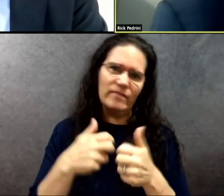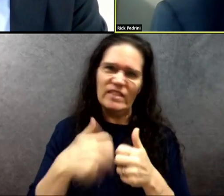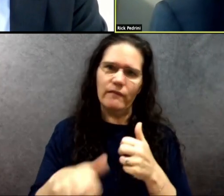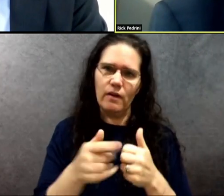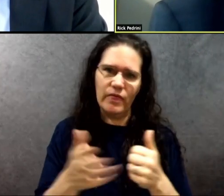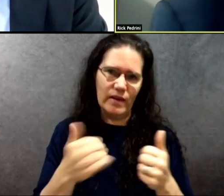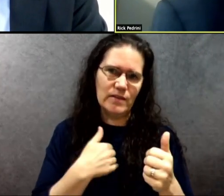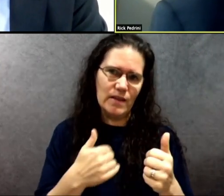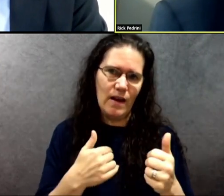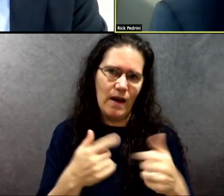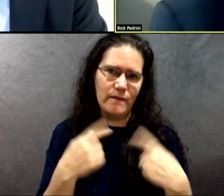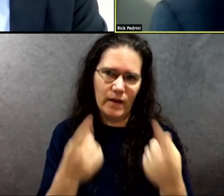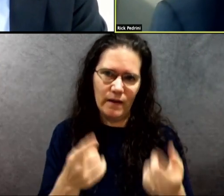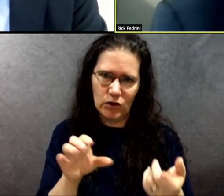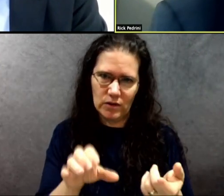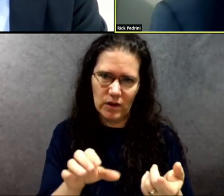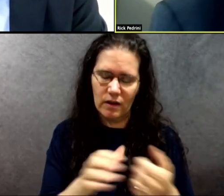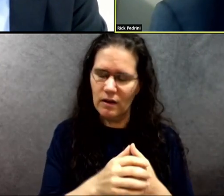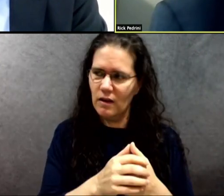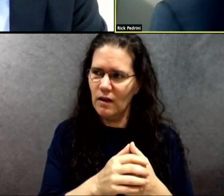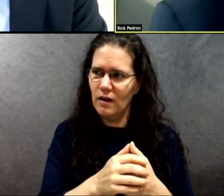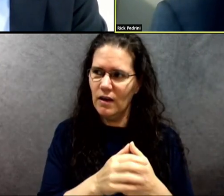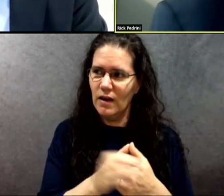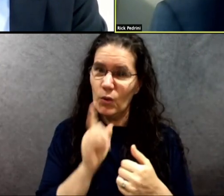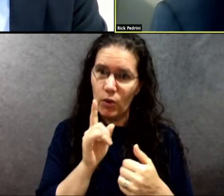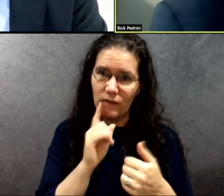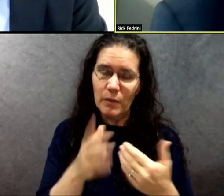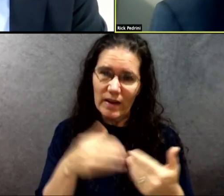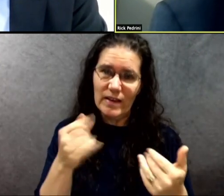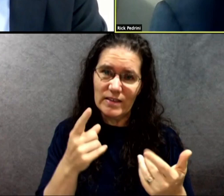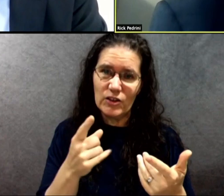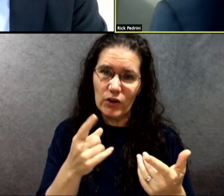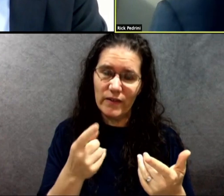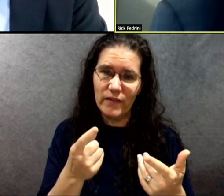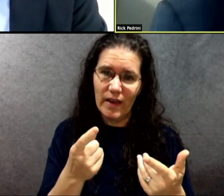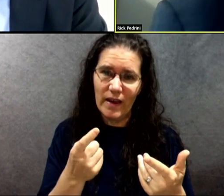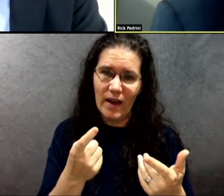It probably would have been a lot easier to take a heavier suspension and